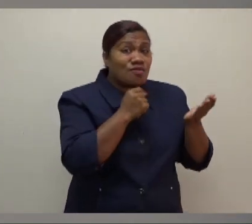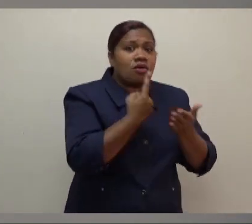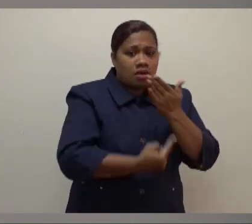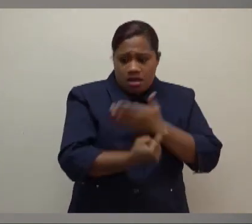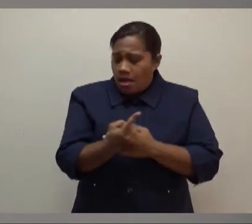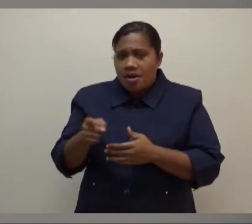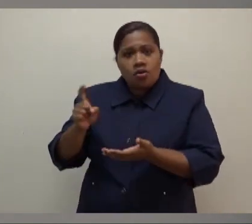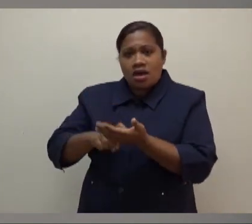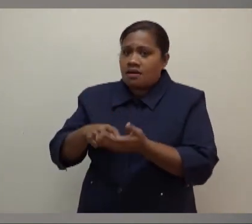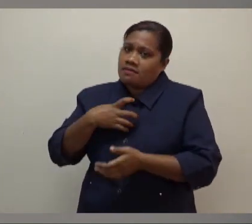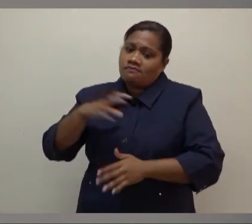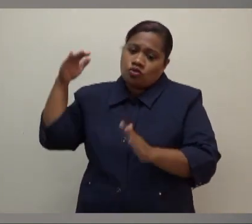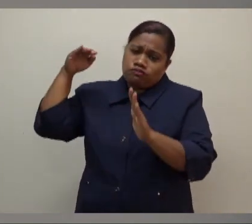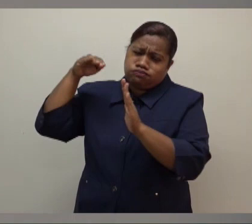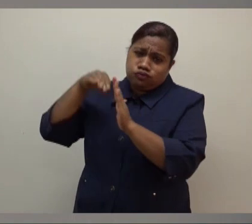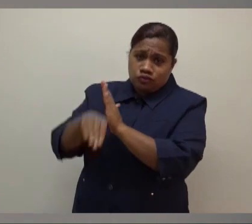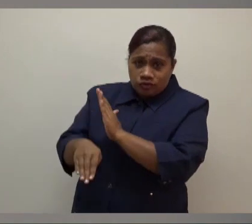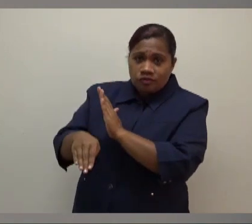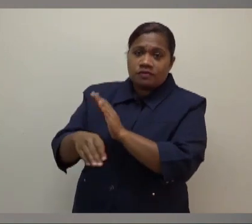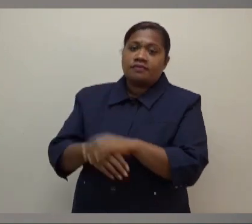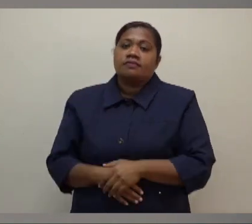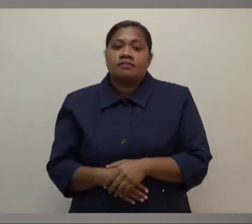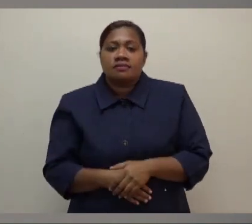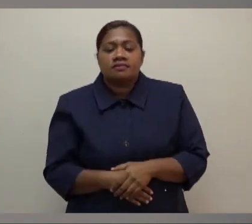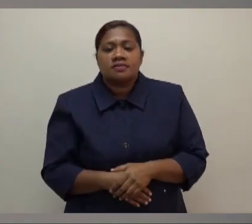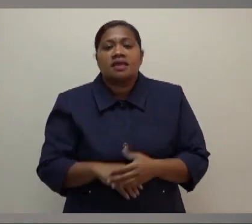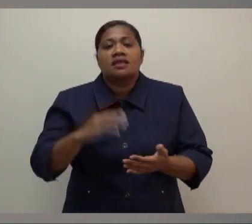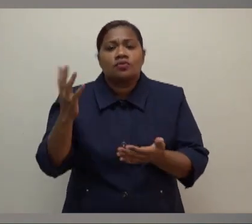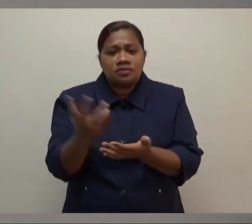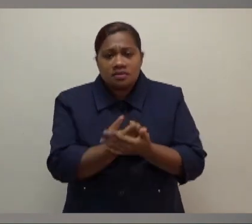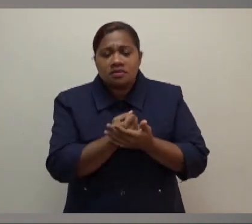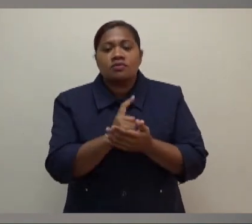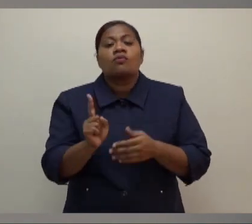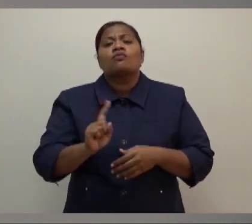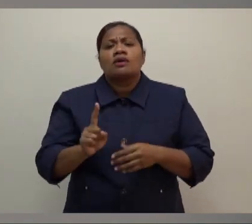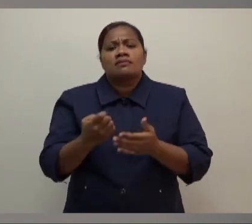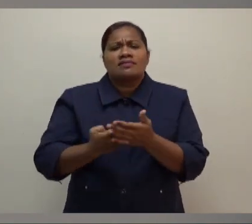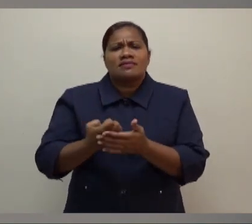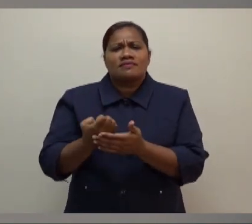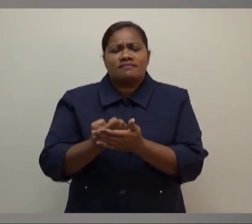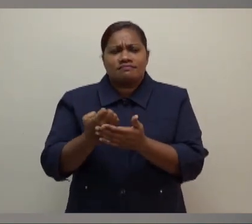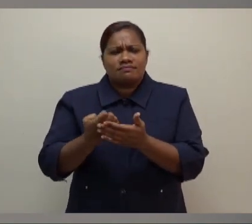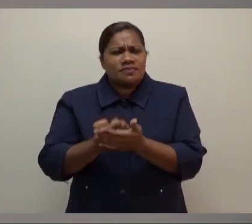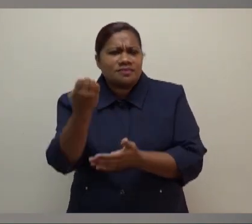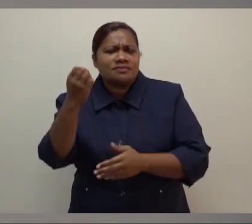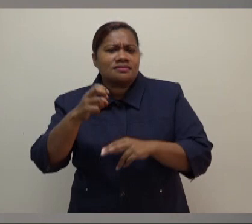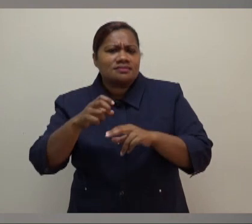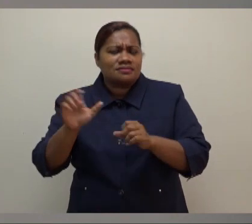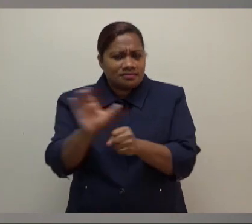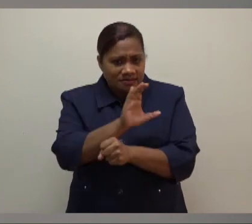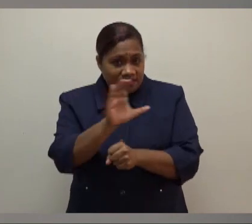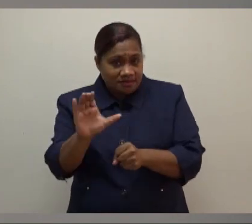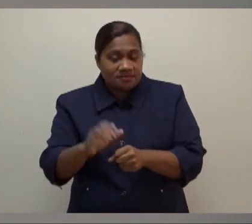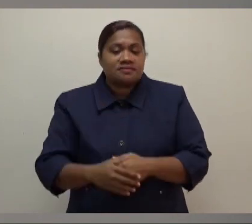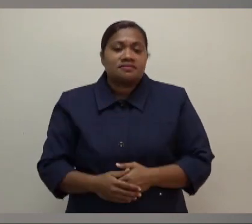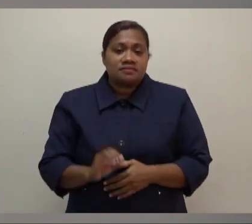and secured the foreign investment in Energy Fiji Limited. A devaluation in the middle of a crisis would have meant